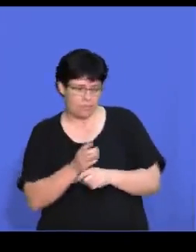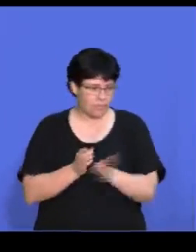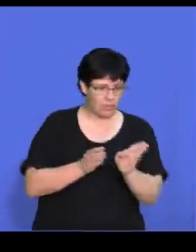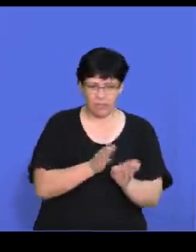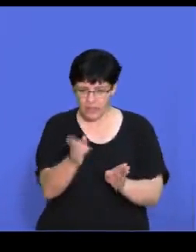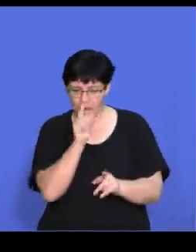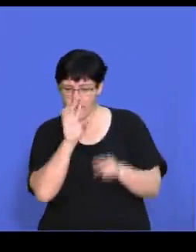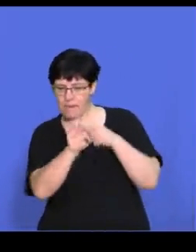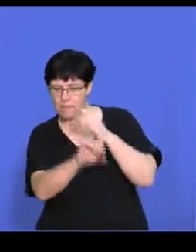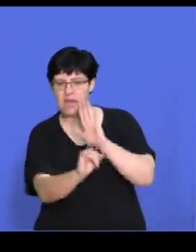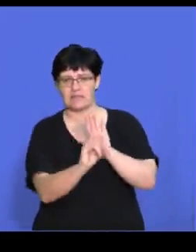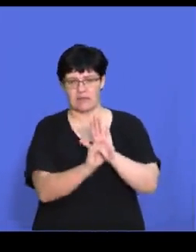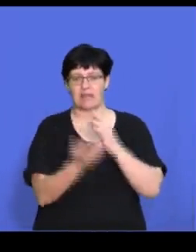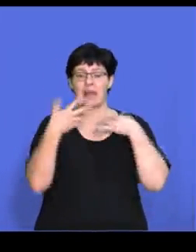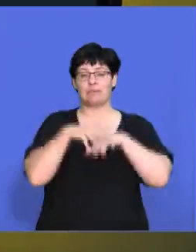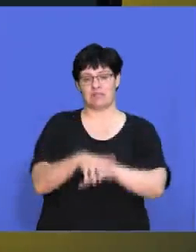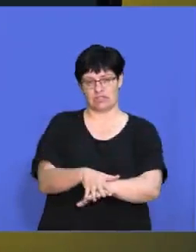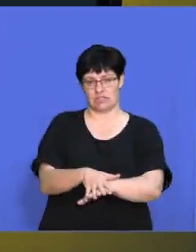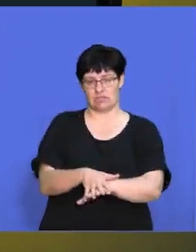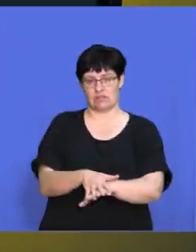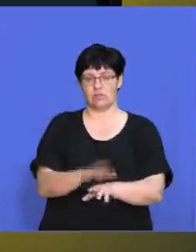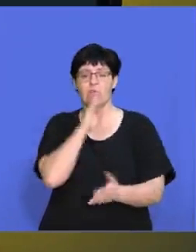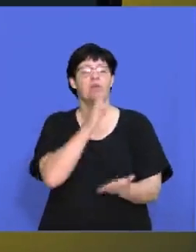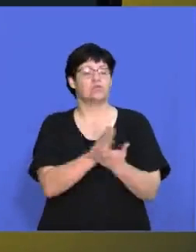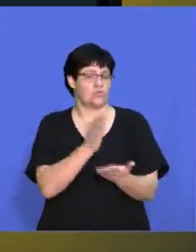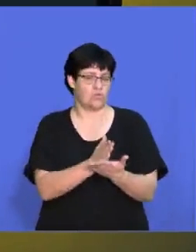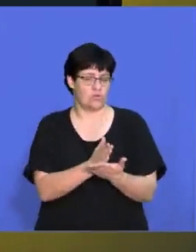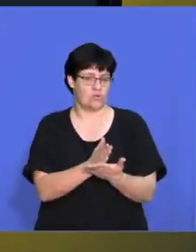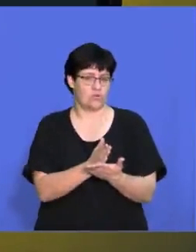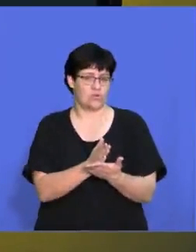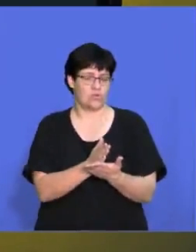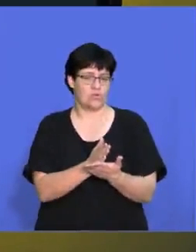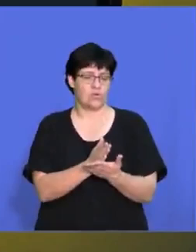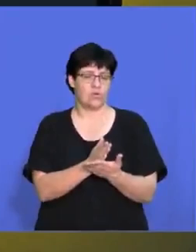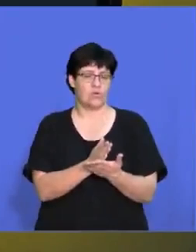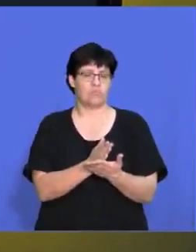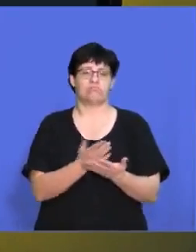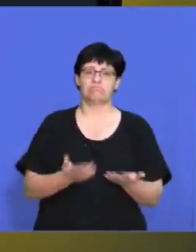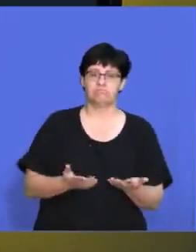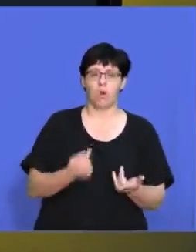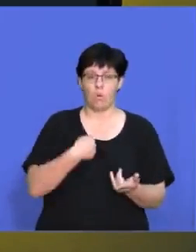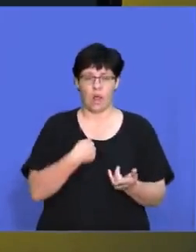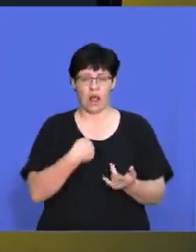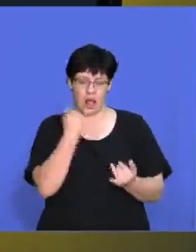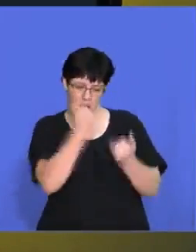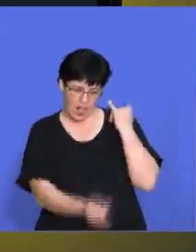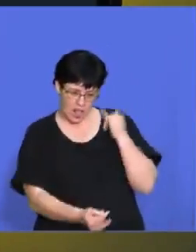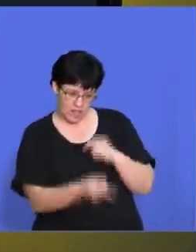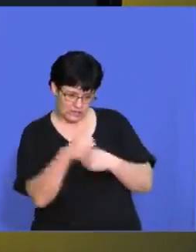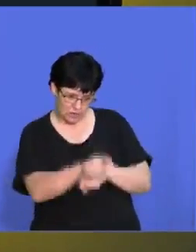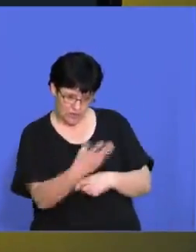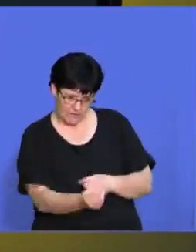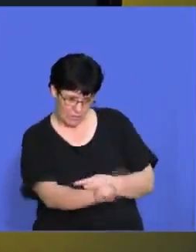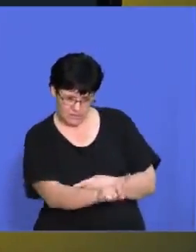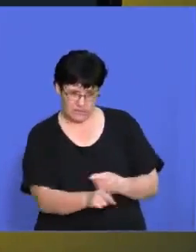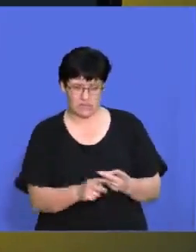implementation. So to make sure that right. What what are the possible pitfalls of the strategy? What can